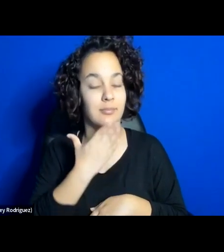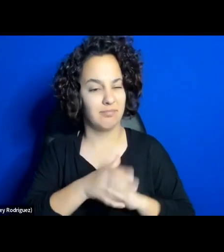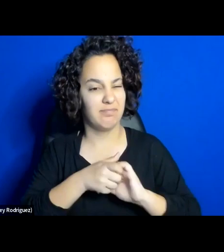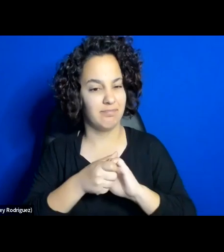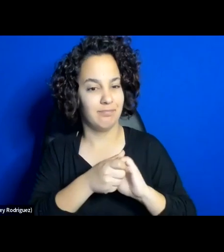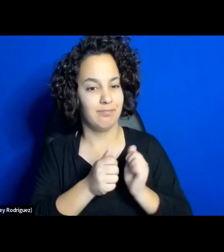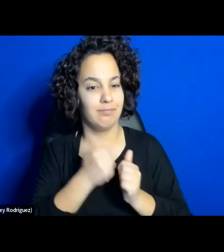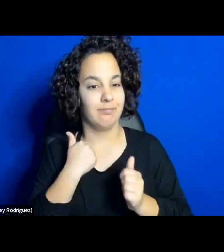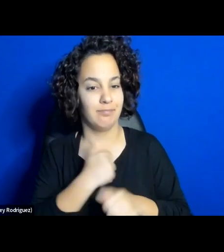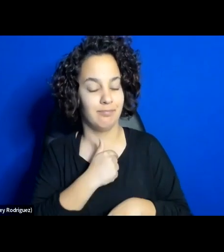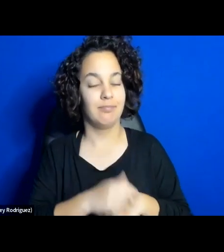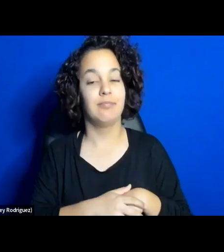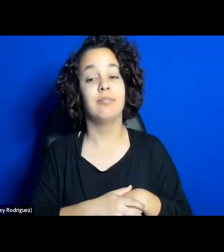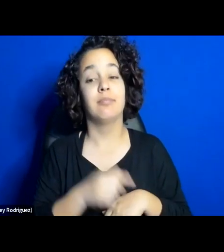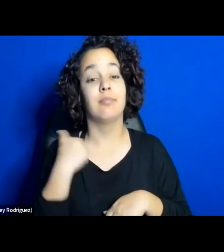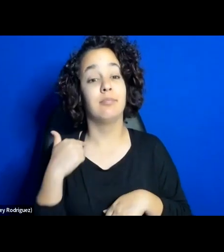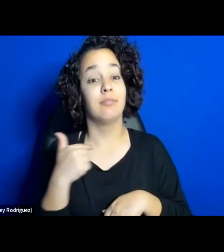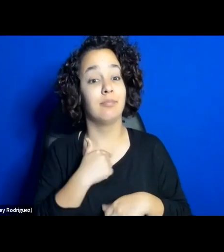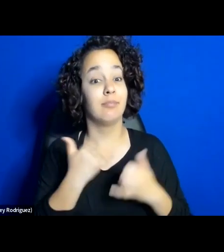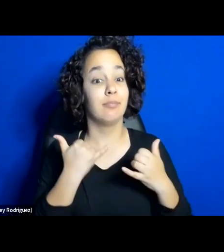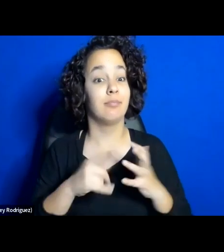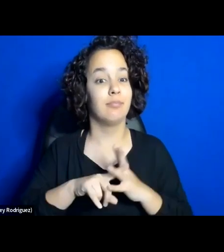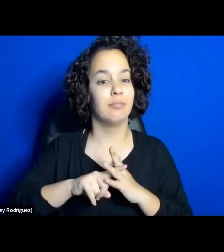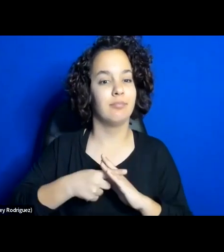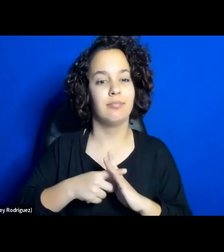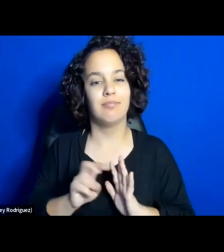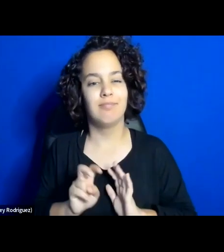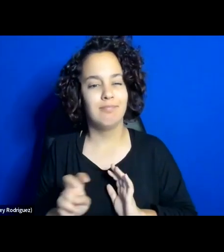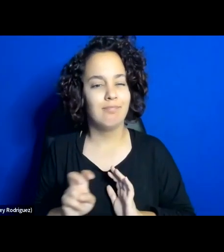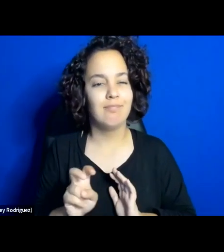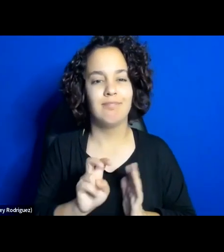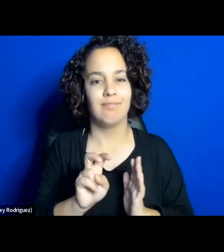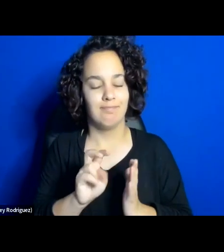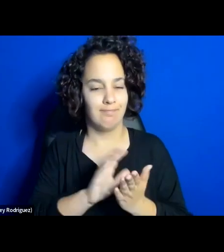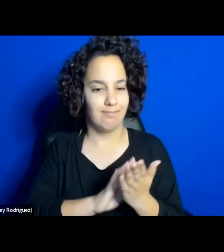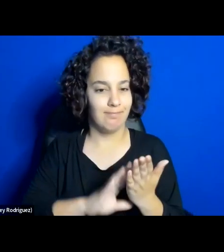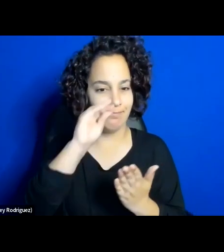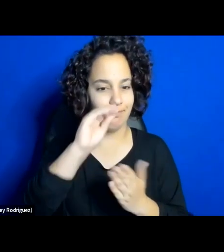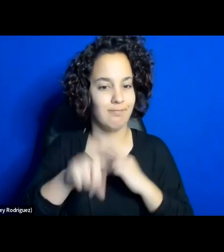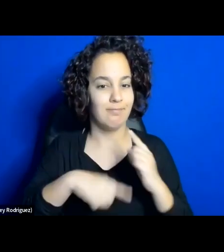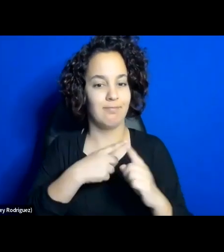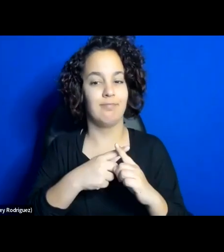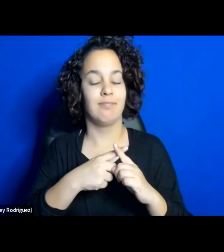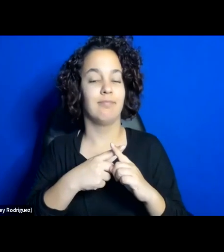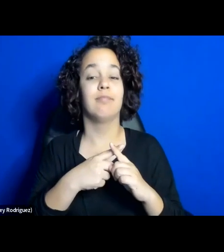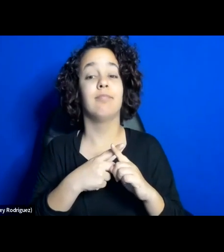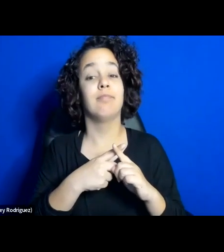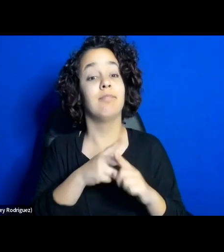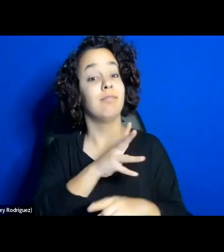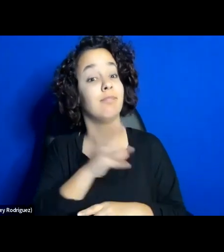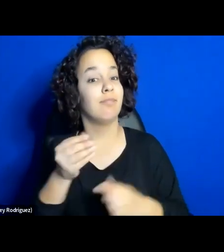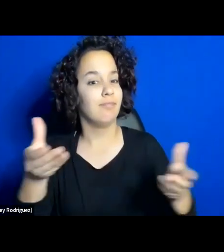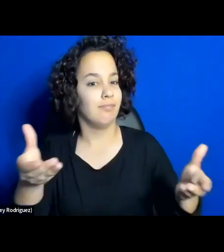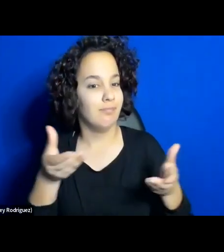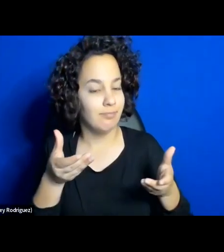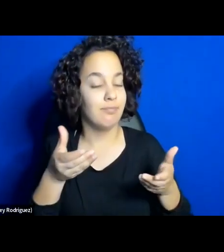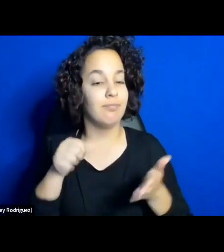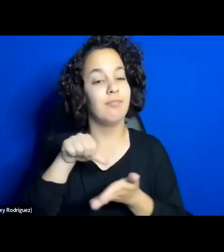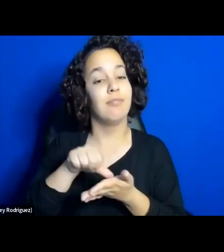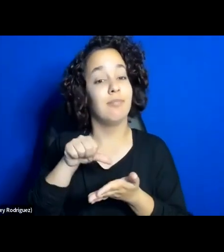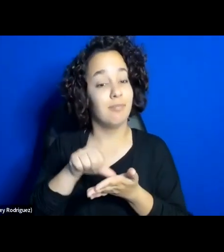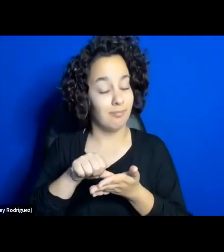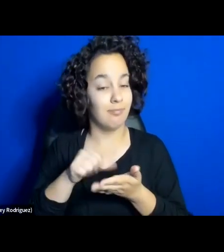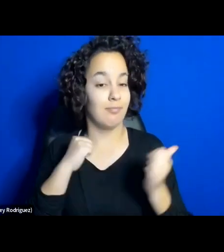venture into learning about and introducing Iranian theatre